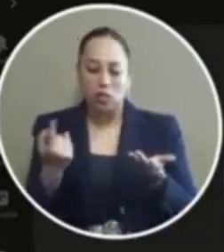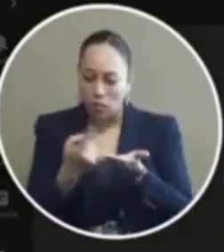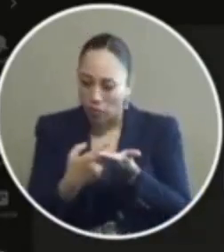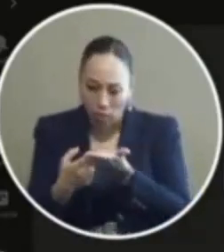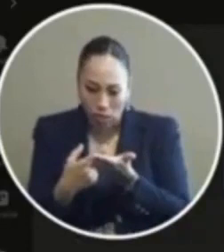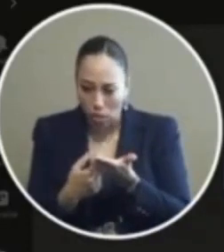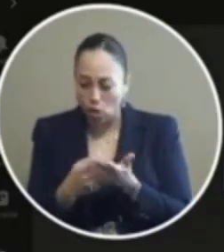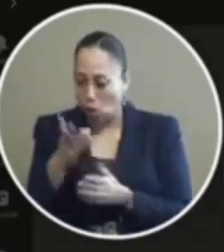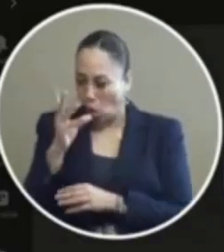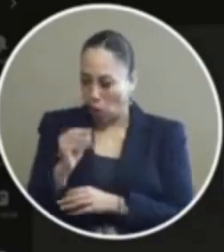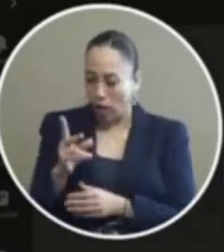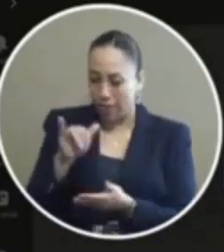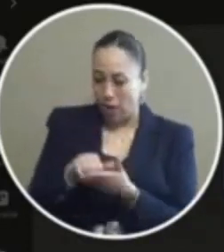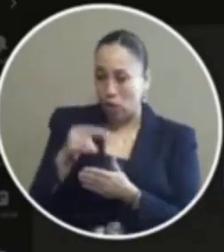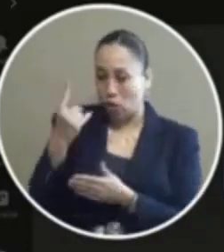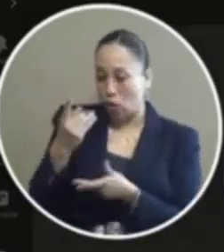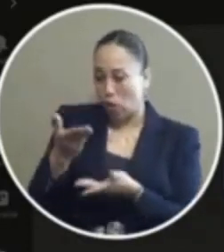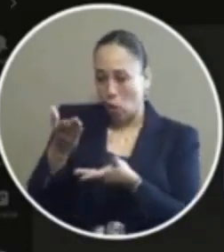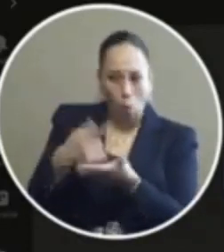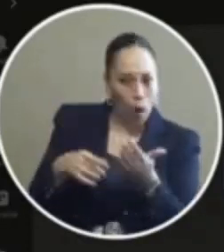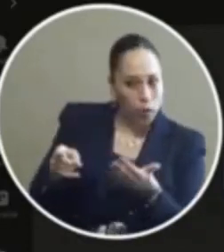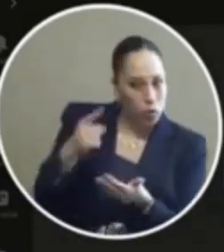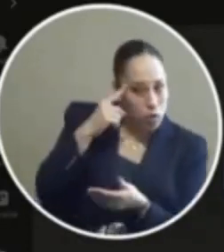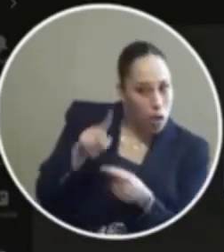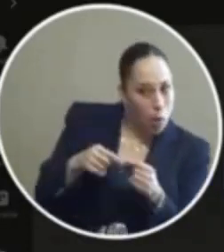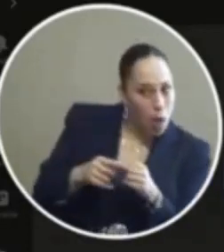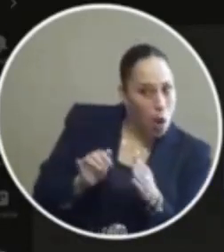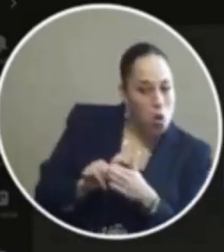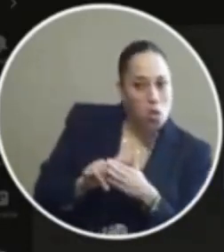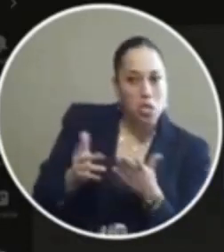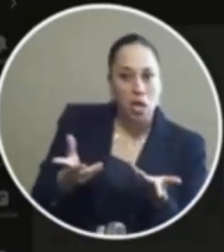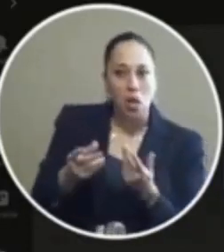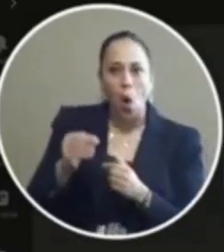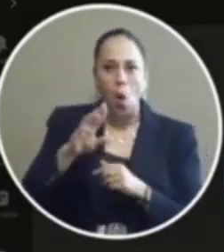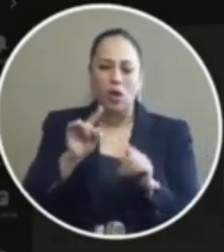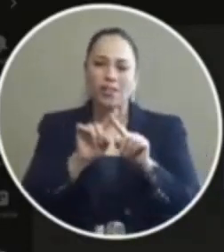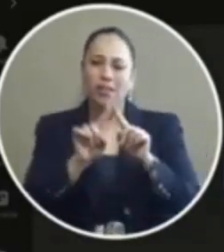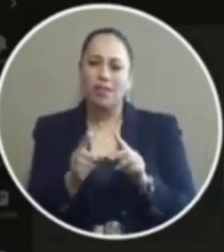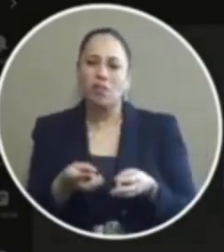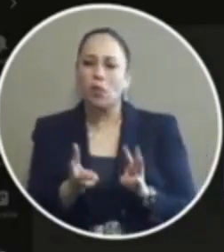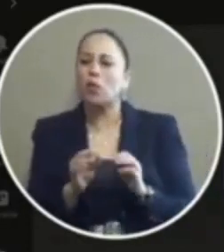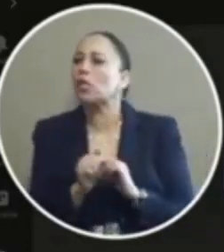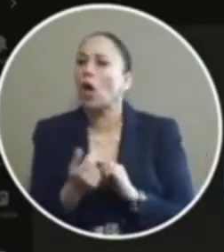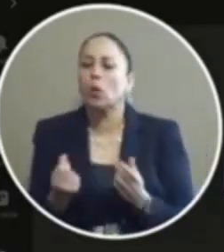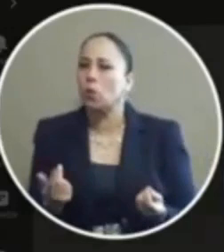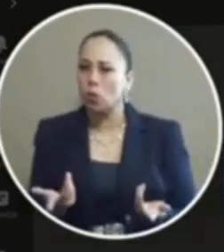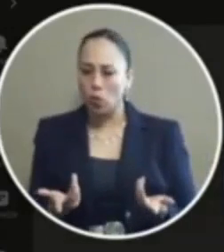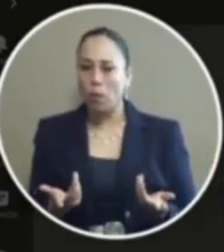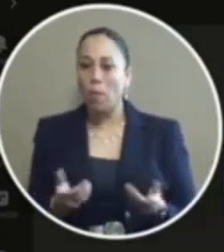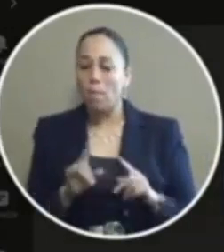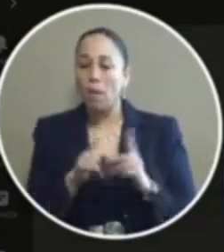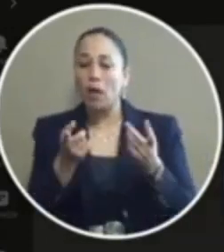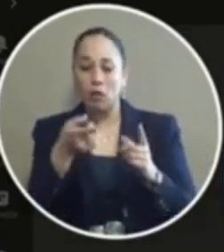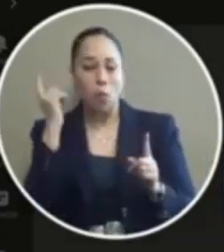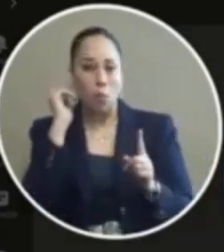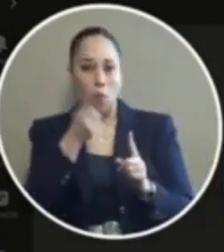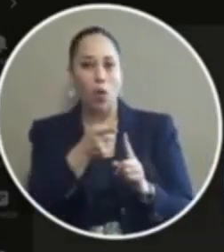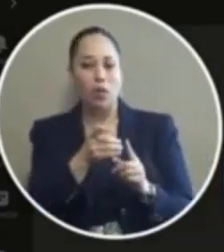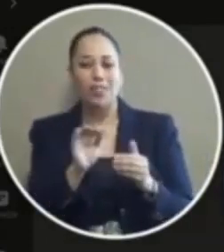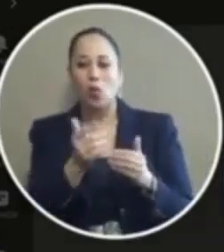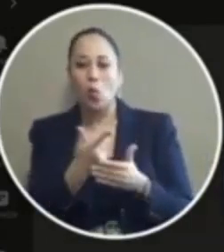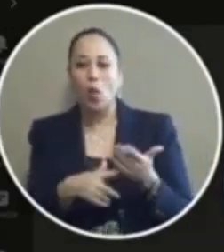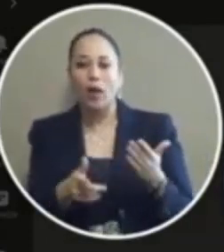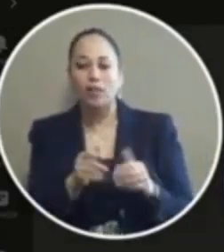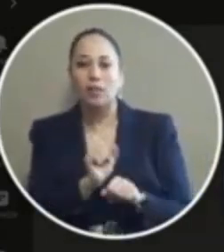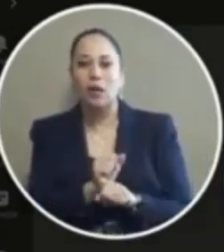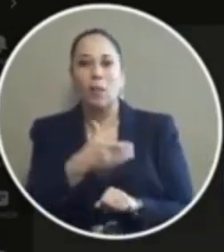as okay this is one suggestion what do you think about that or there's different ways to do it and it's just a matter of what's going to work best